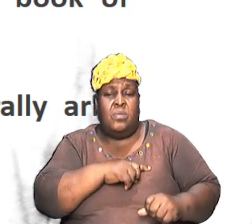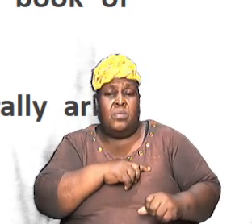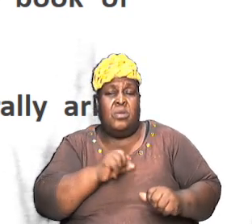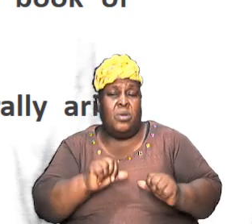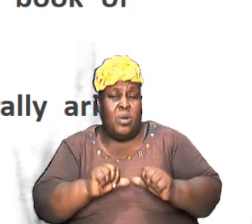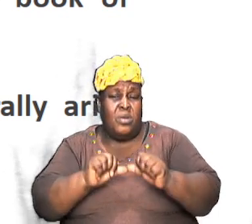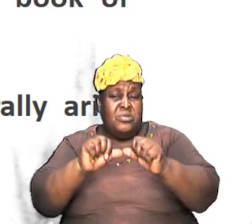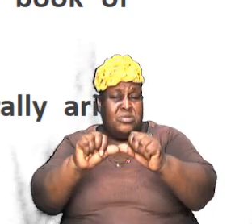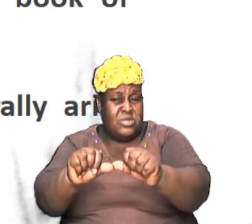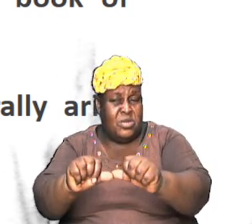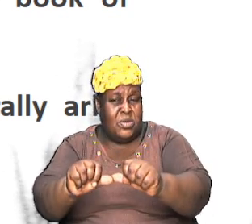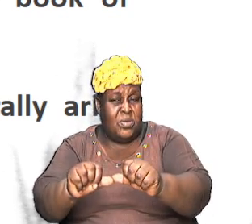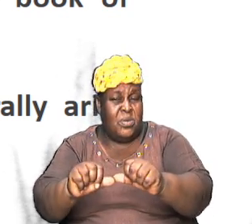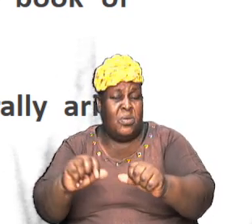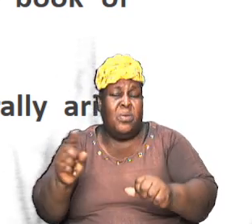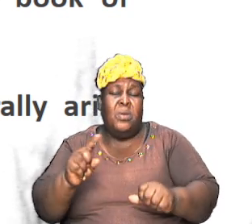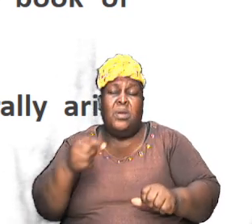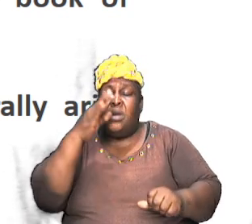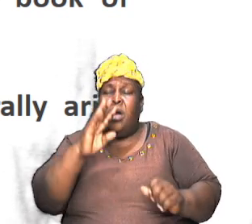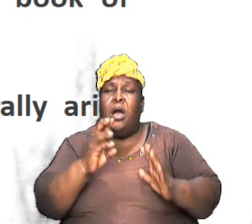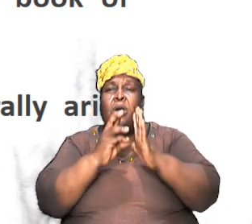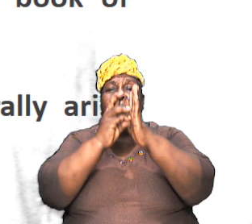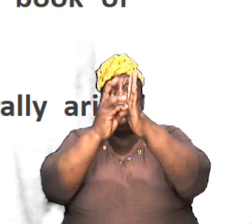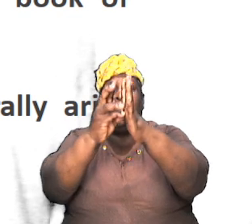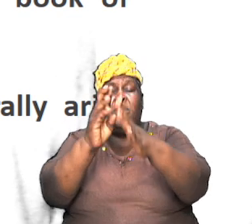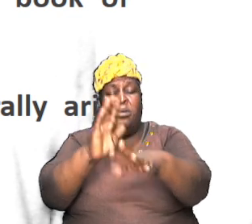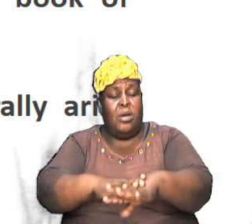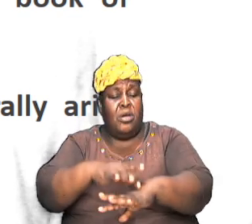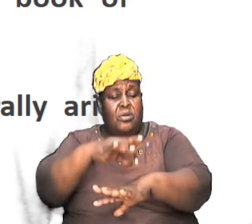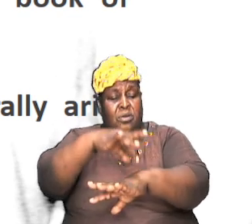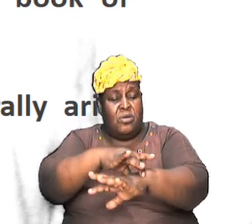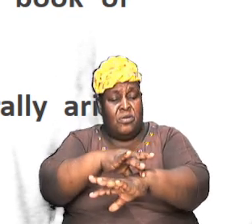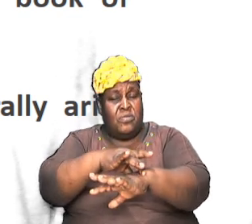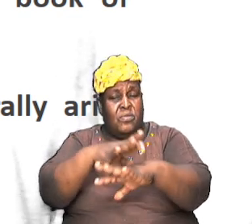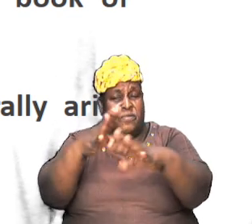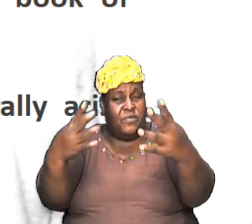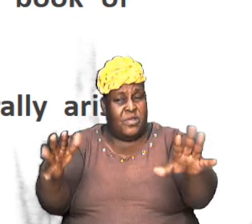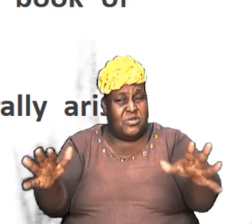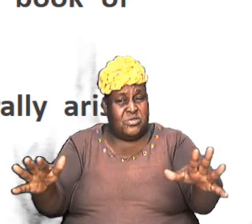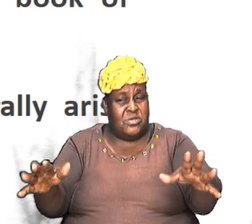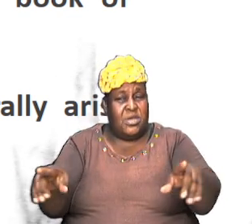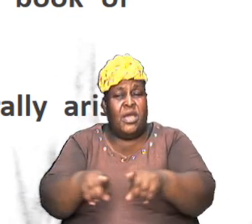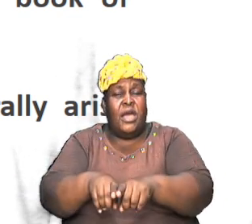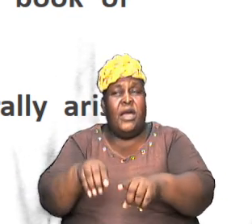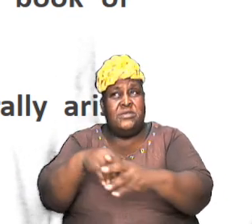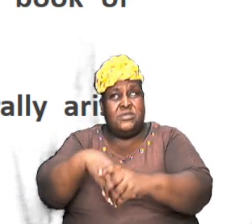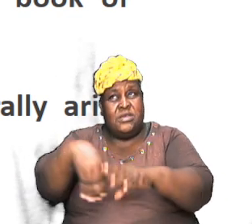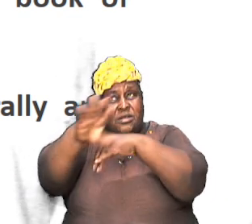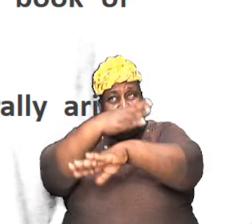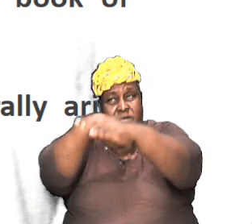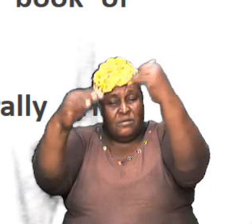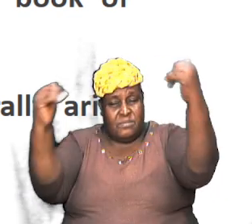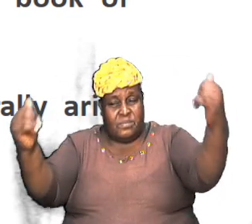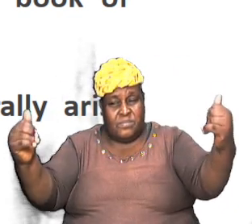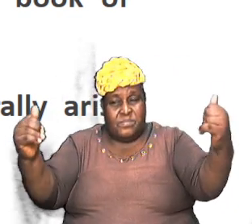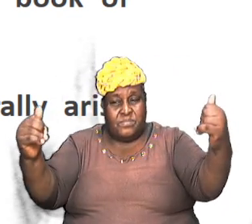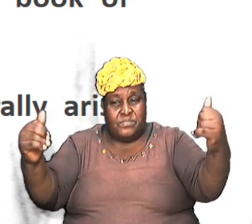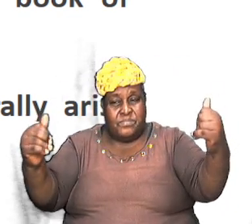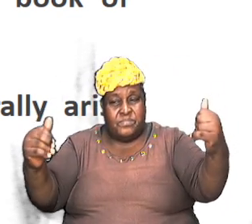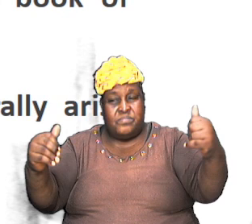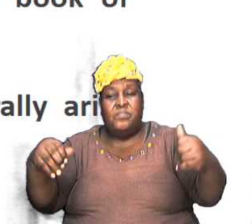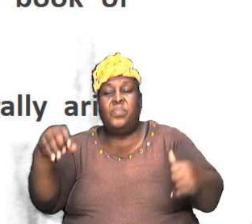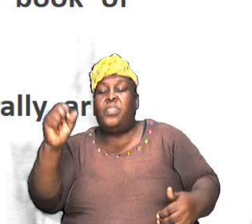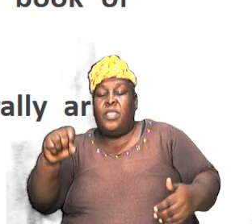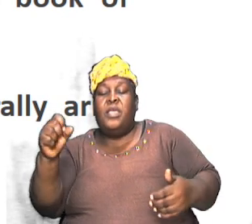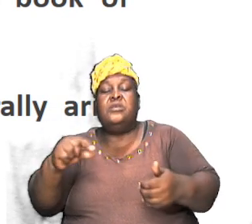where God's will on earth will be done as it is in heaven so yes